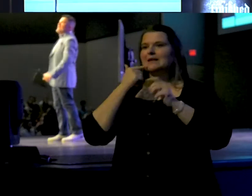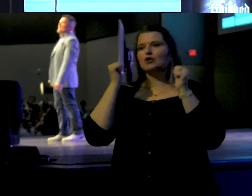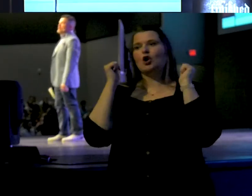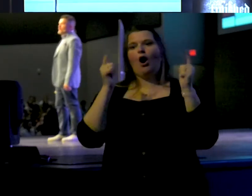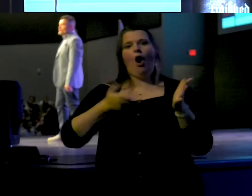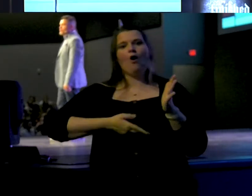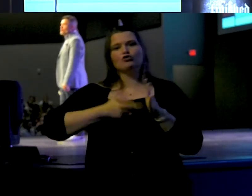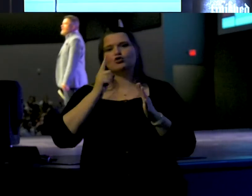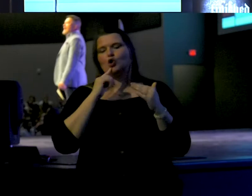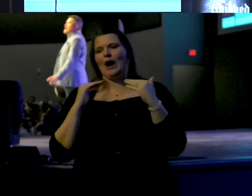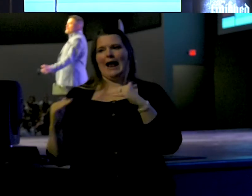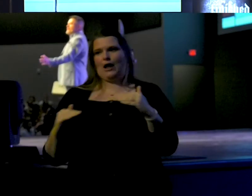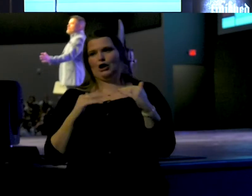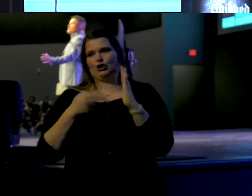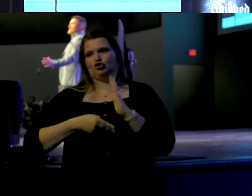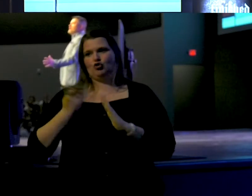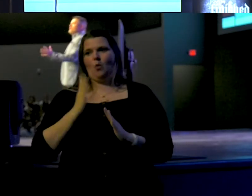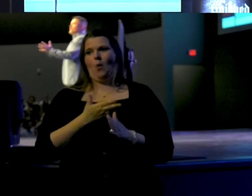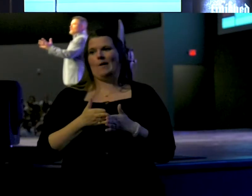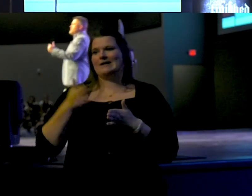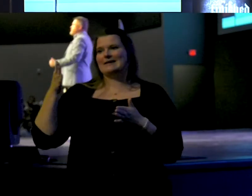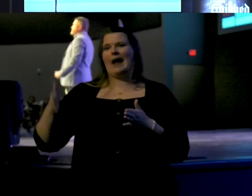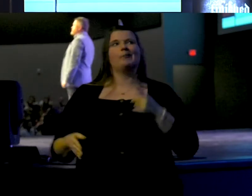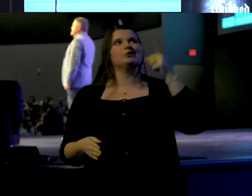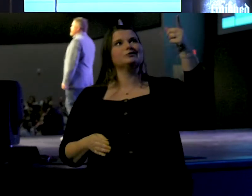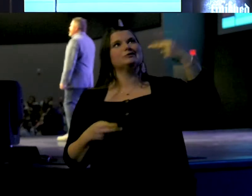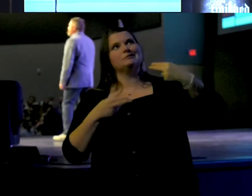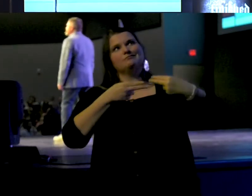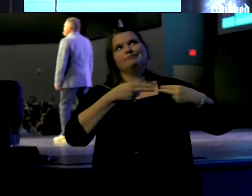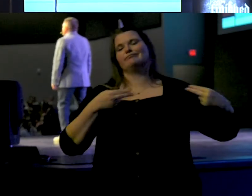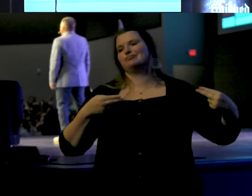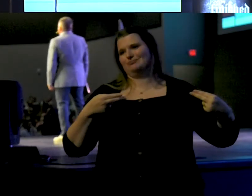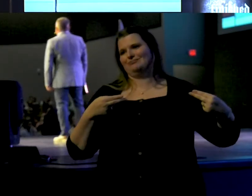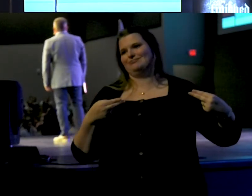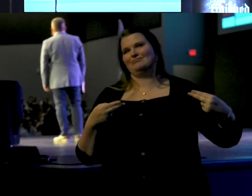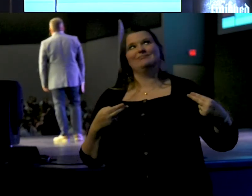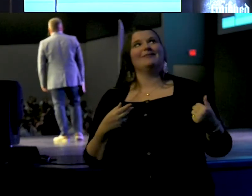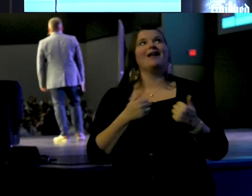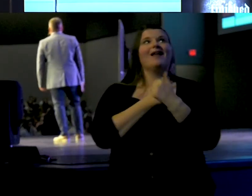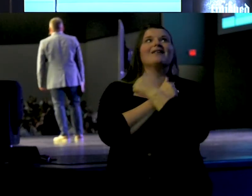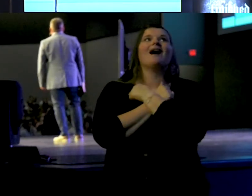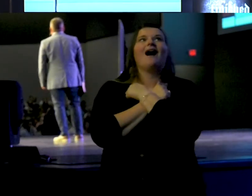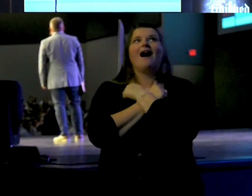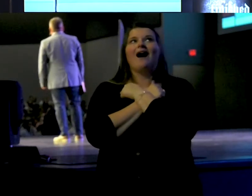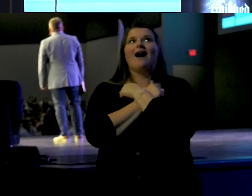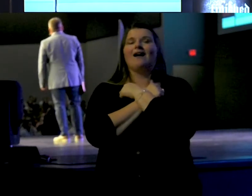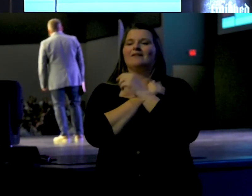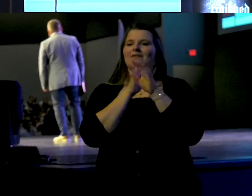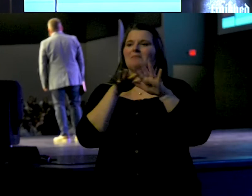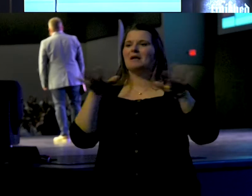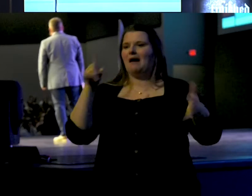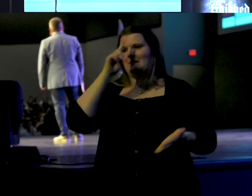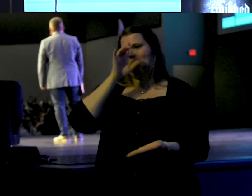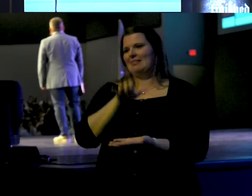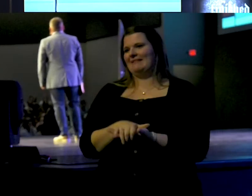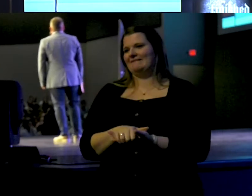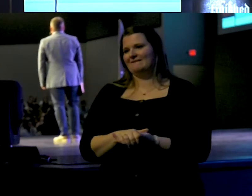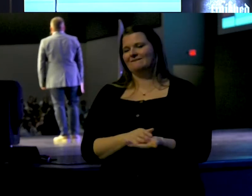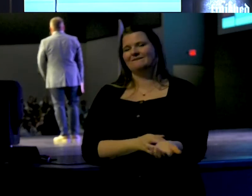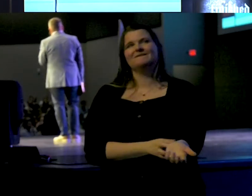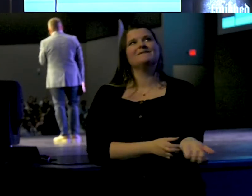truths are equally true, our neighbors there, put this bumper sticker out. Love beyond belief.